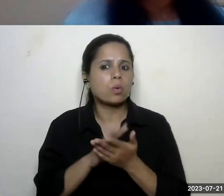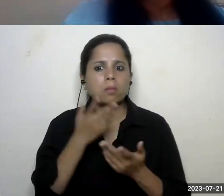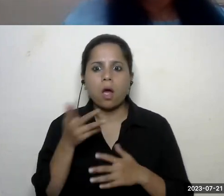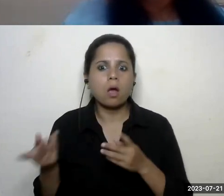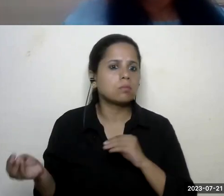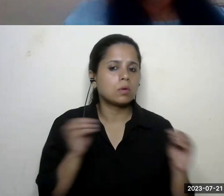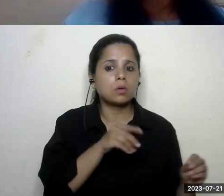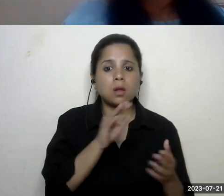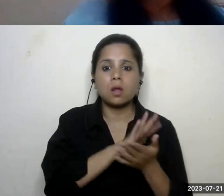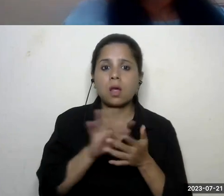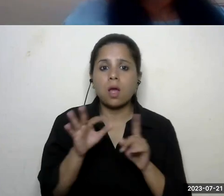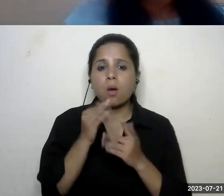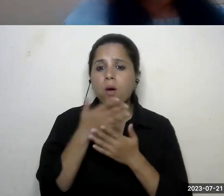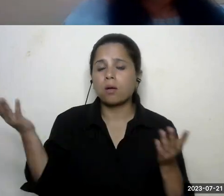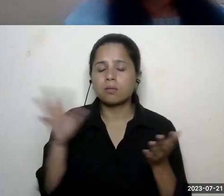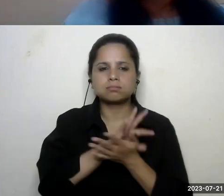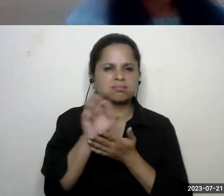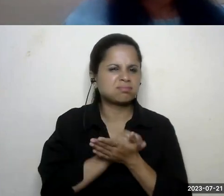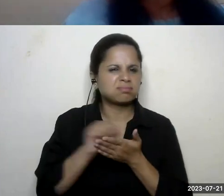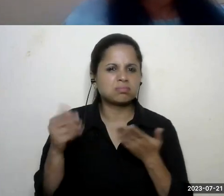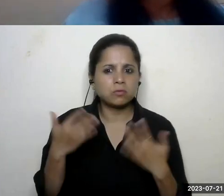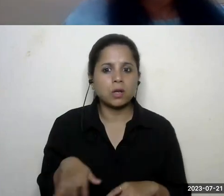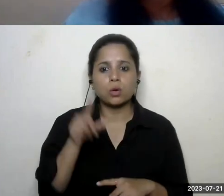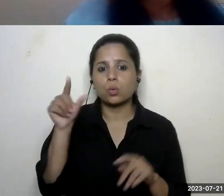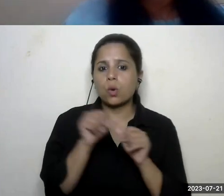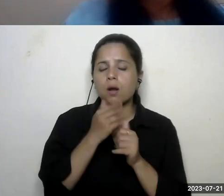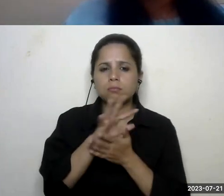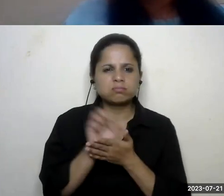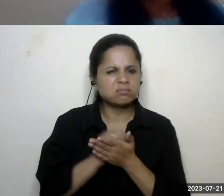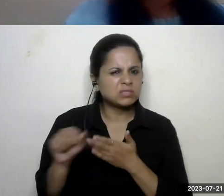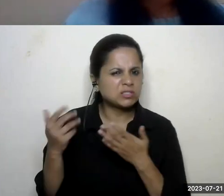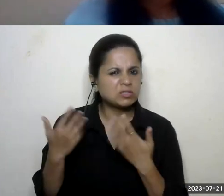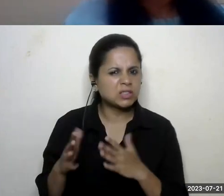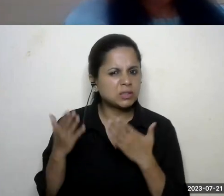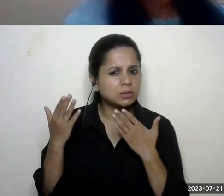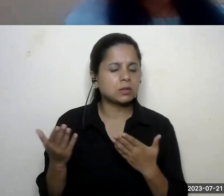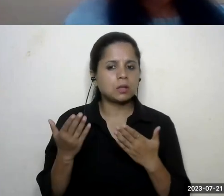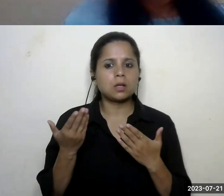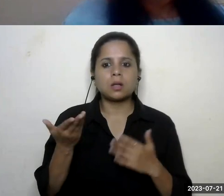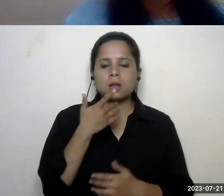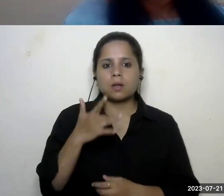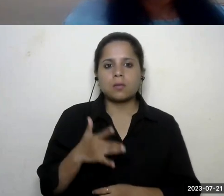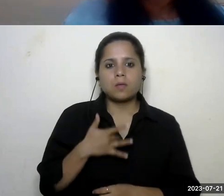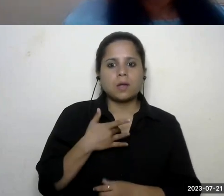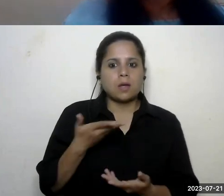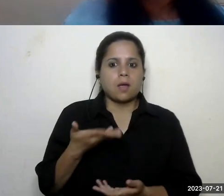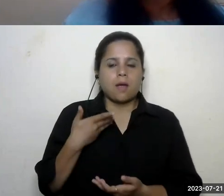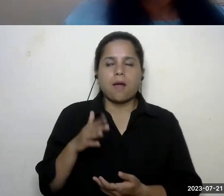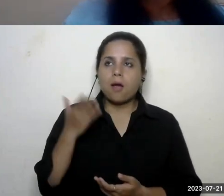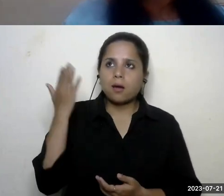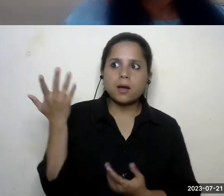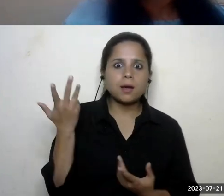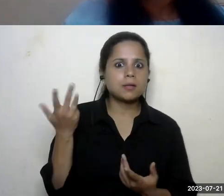people has been washed out yes and has been washed out i mean it's it's we are feeling it here uh